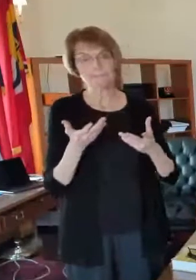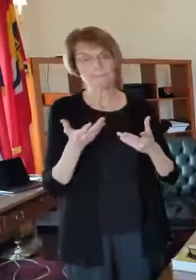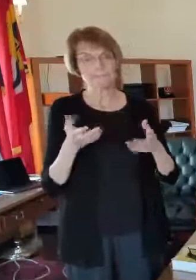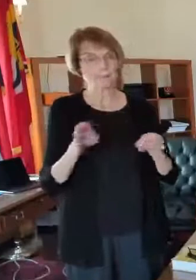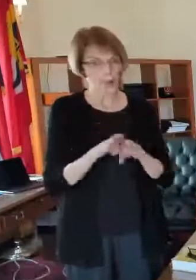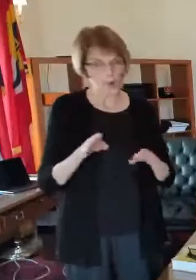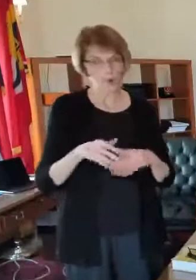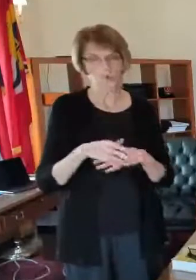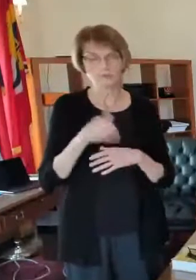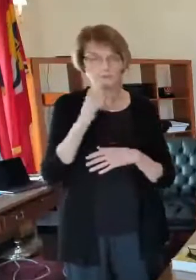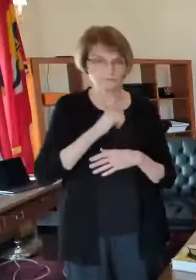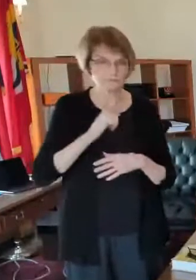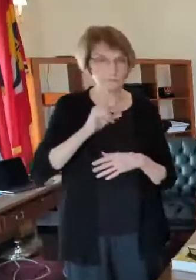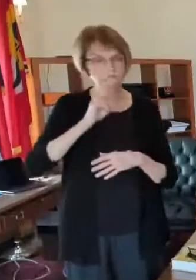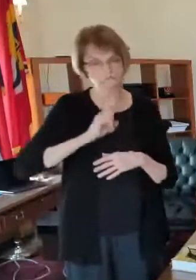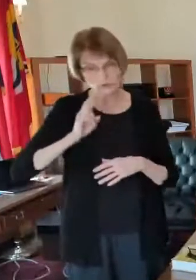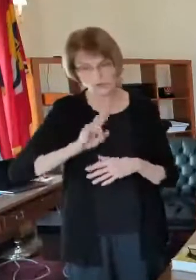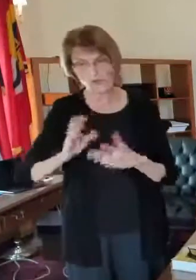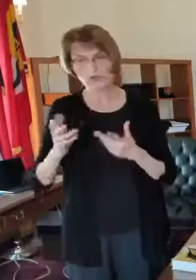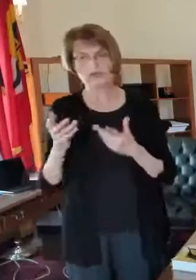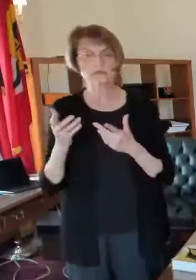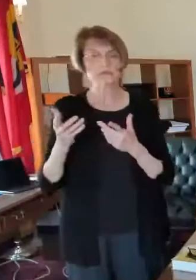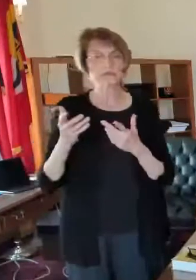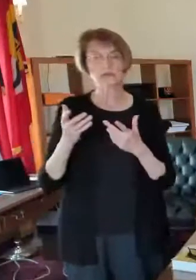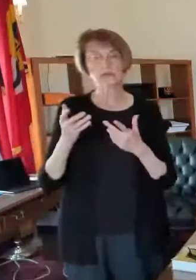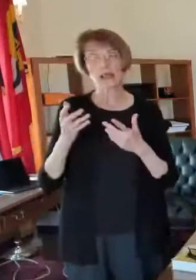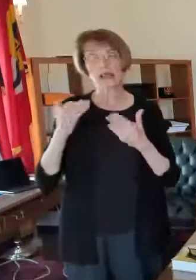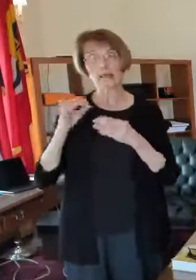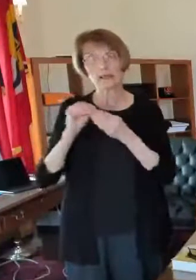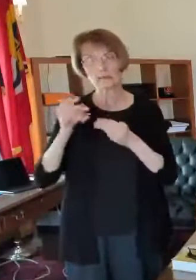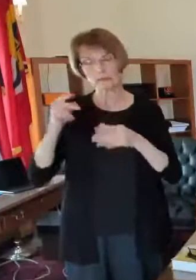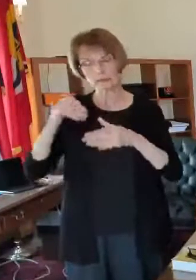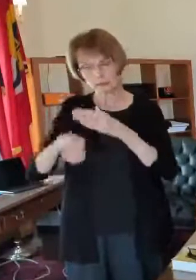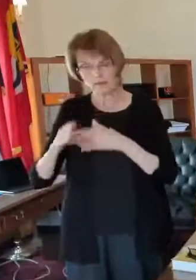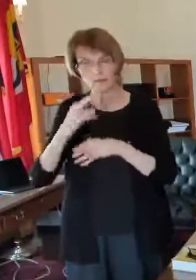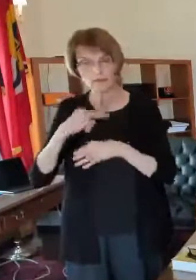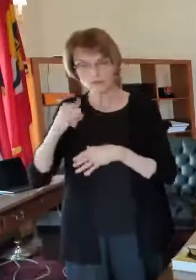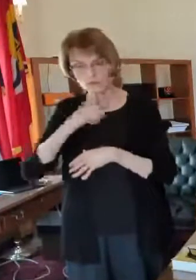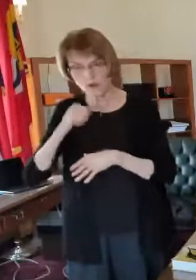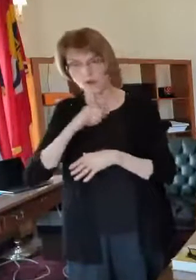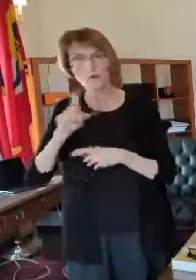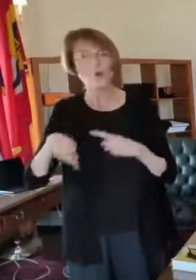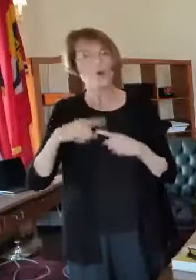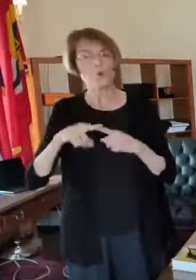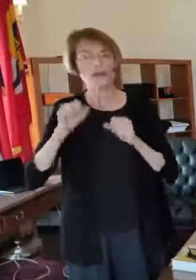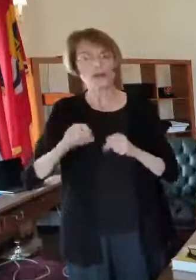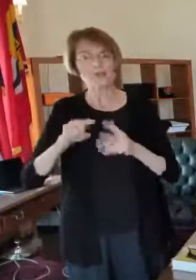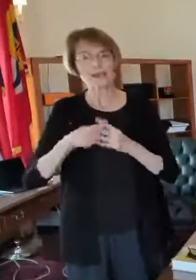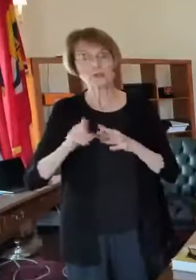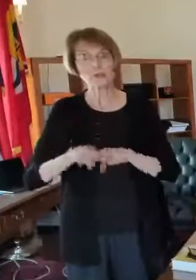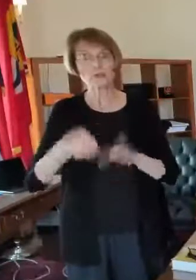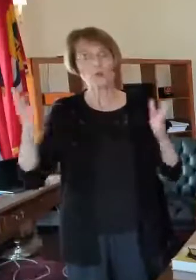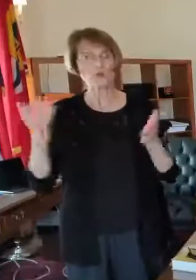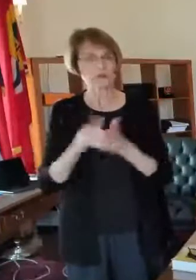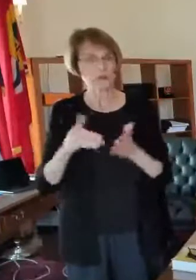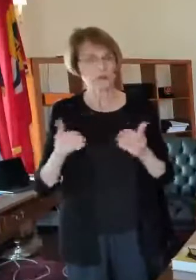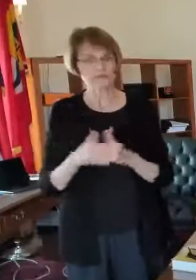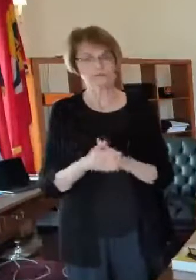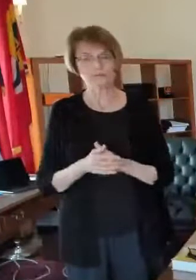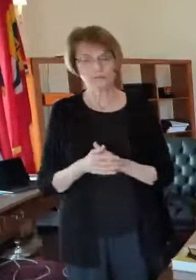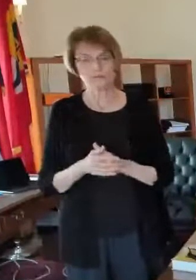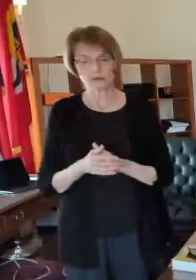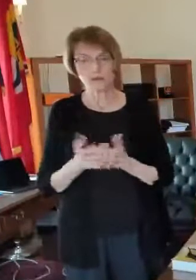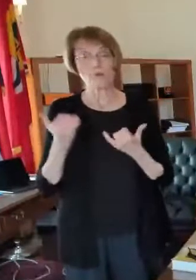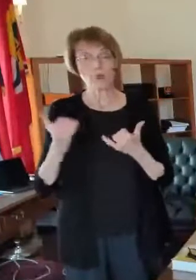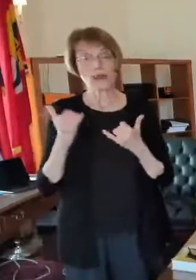small data case trends does the city need to see to begin lifting some of those restrictions so we are looking at some of those